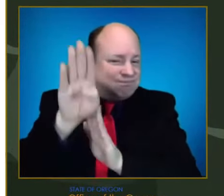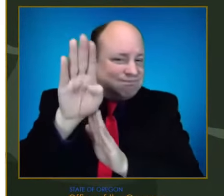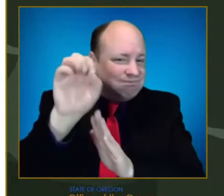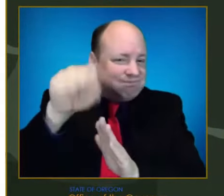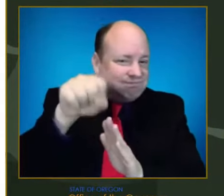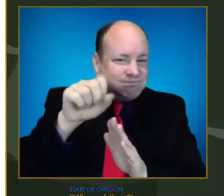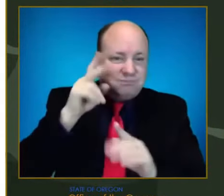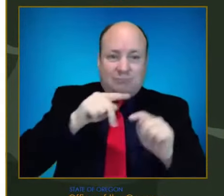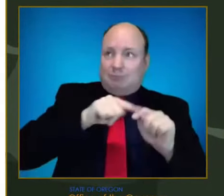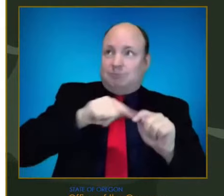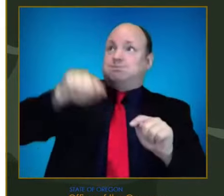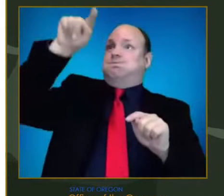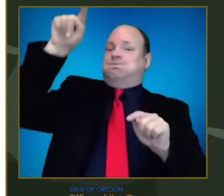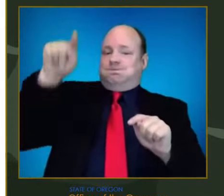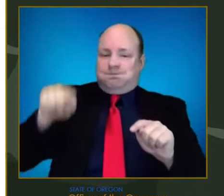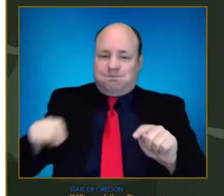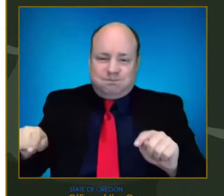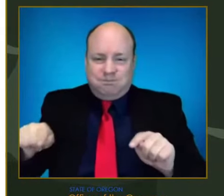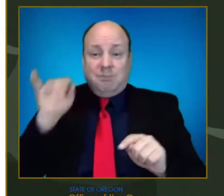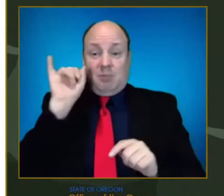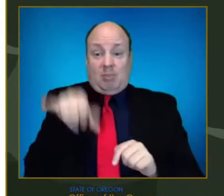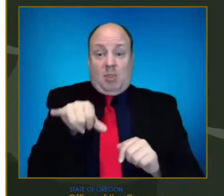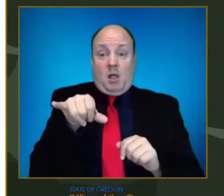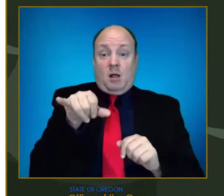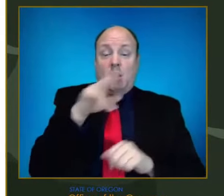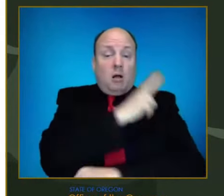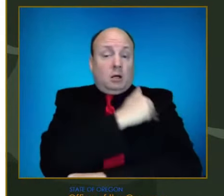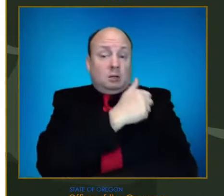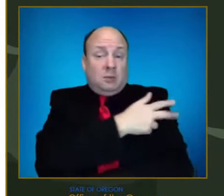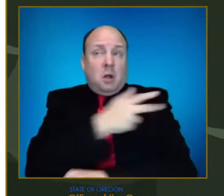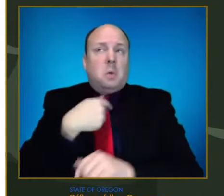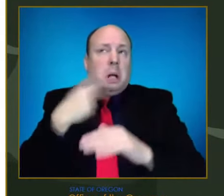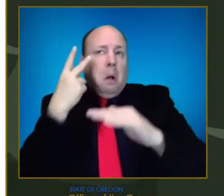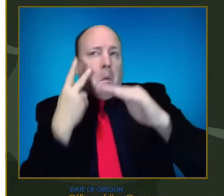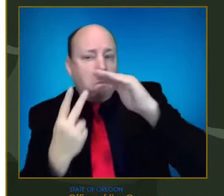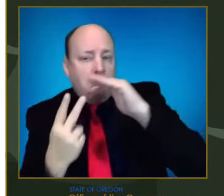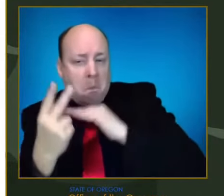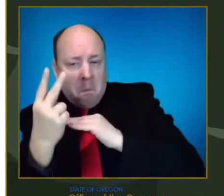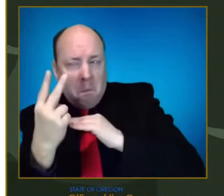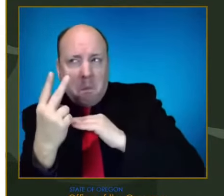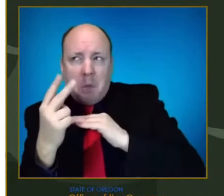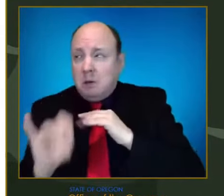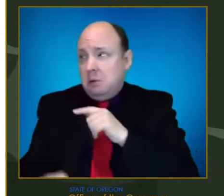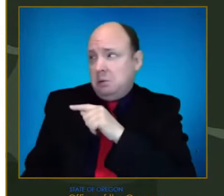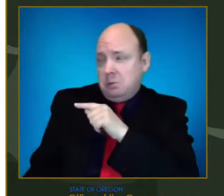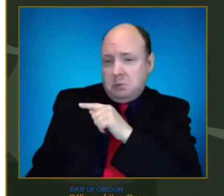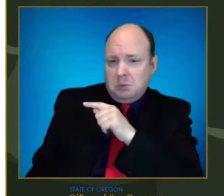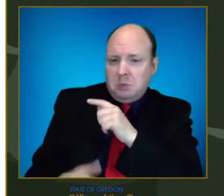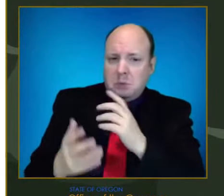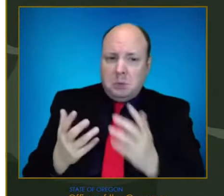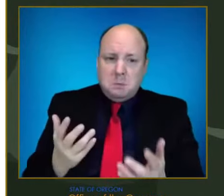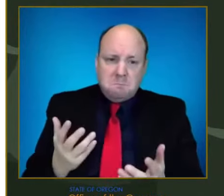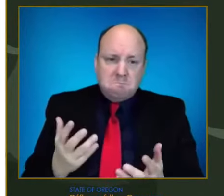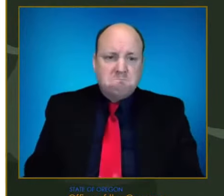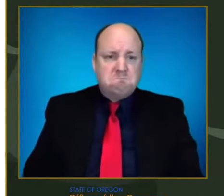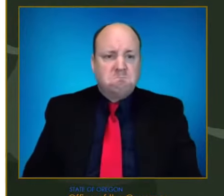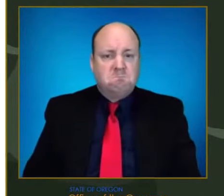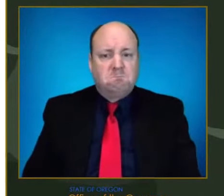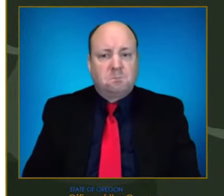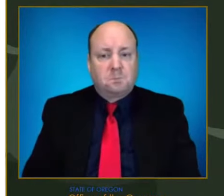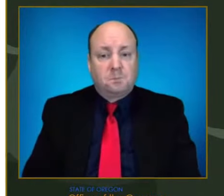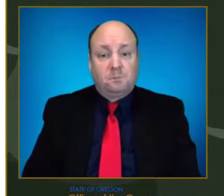hospitalized patients in Oregon, um, across the state. The peak for Delta was 1200.